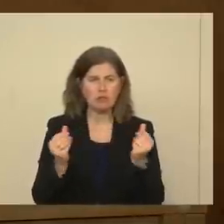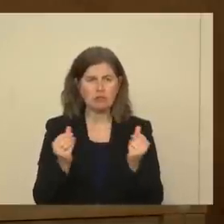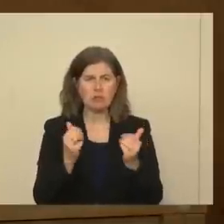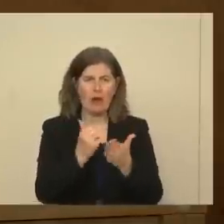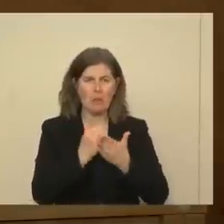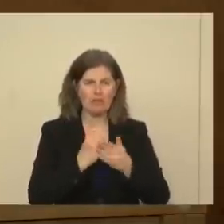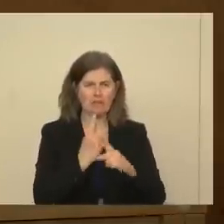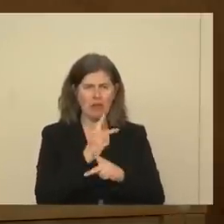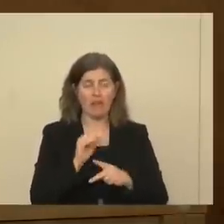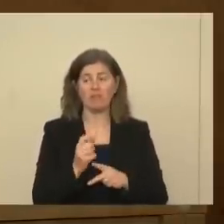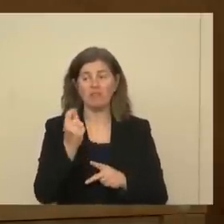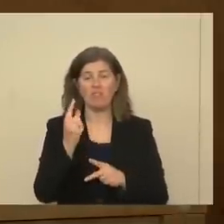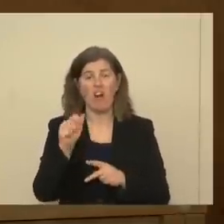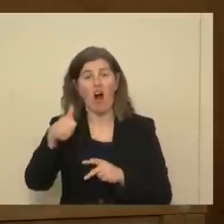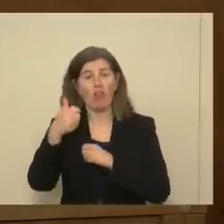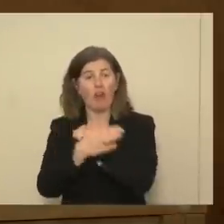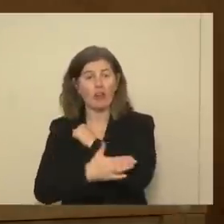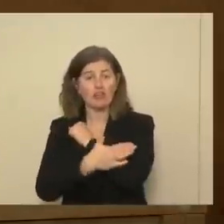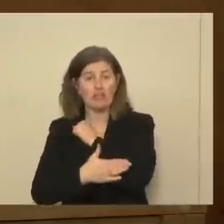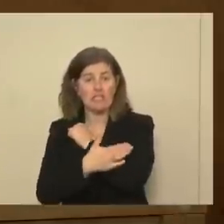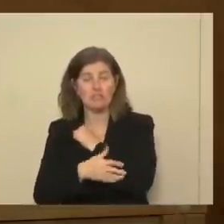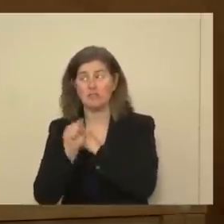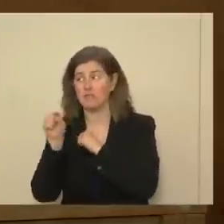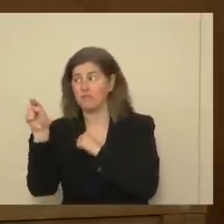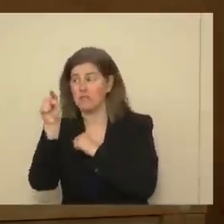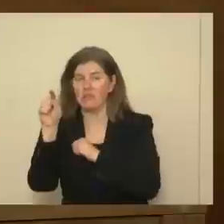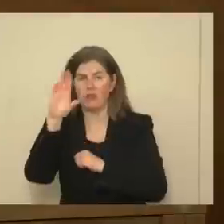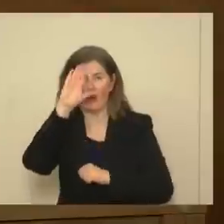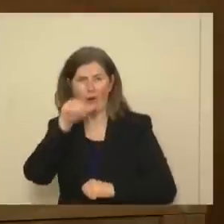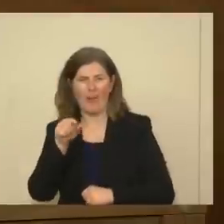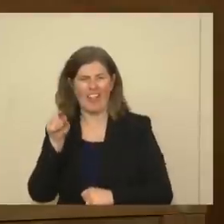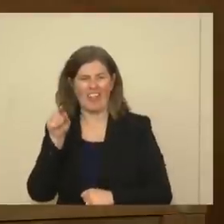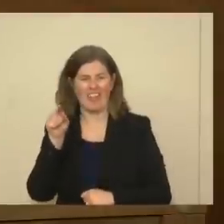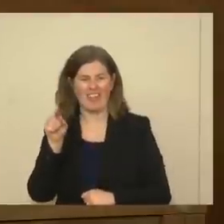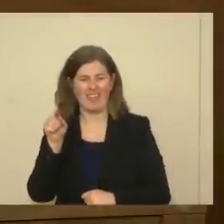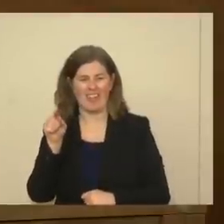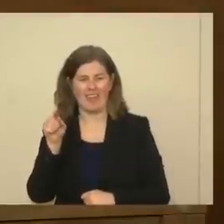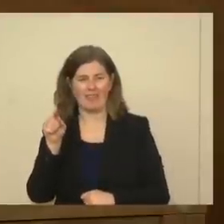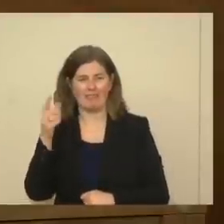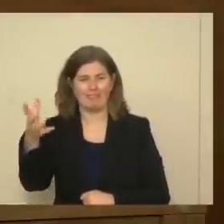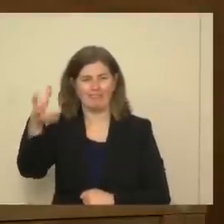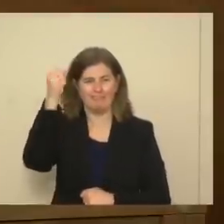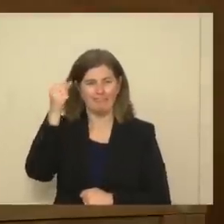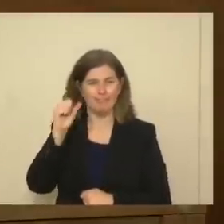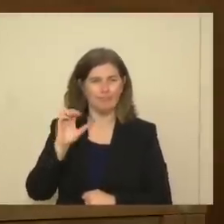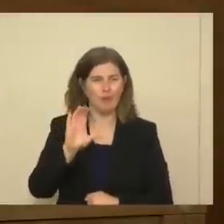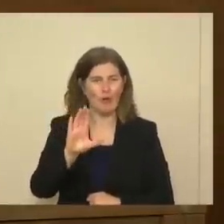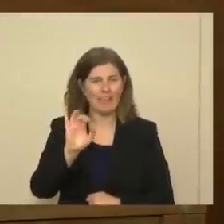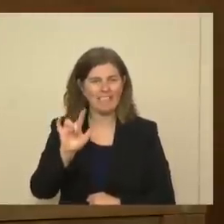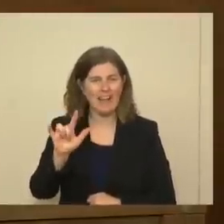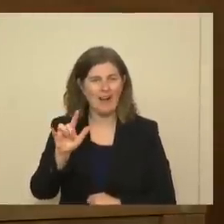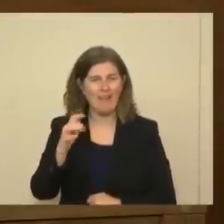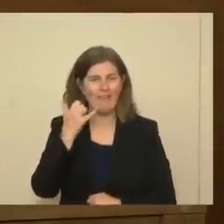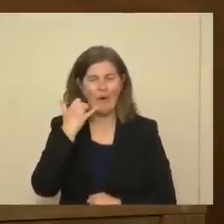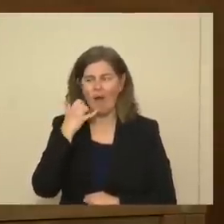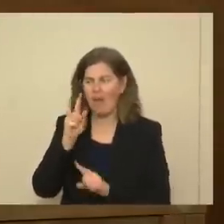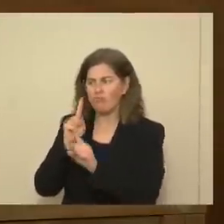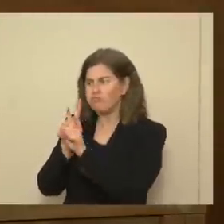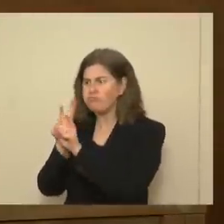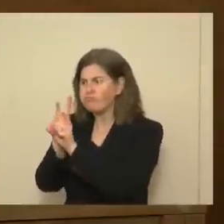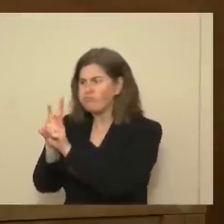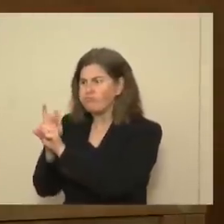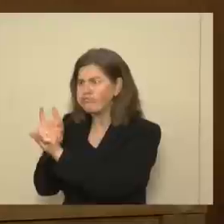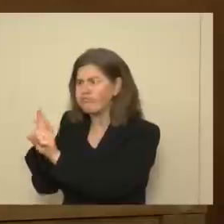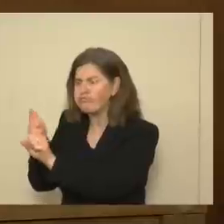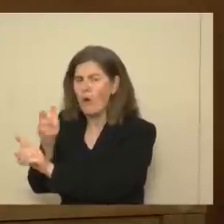to that. But in other countries, they commandeer your cell phone and follow you wherever you go and